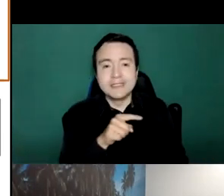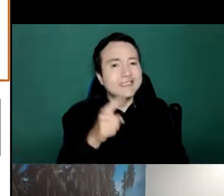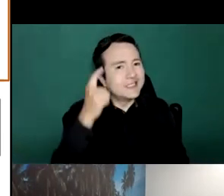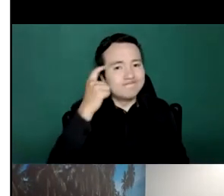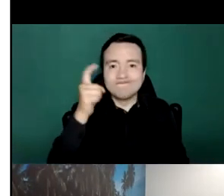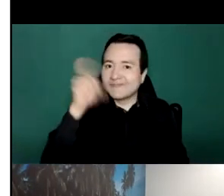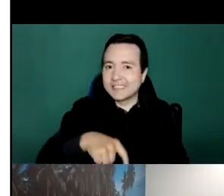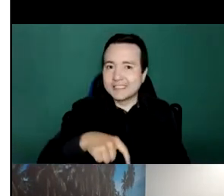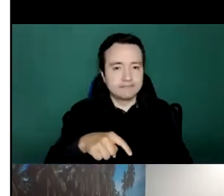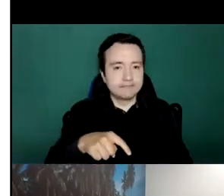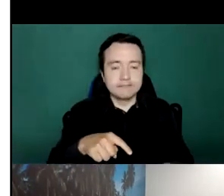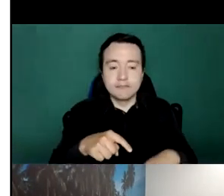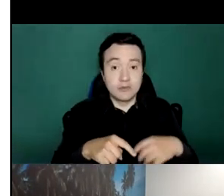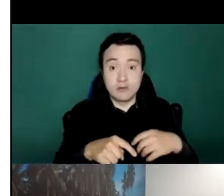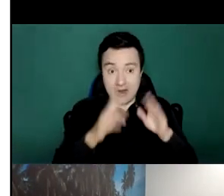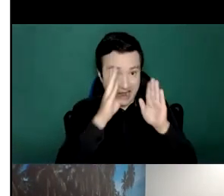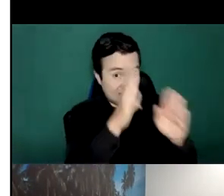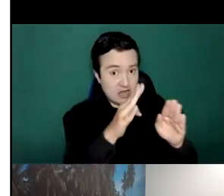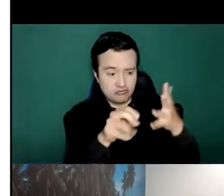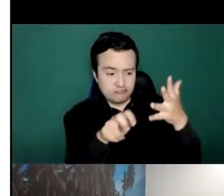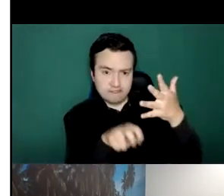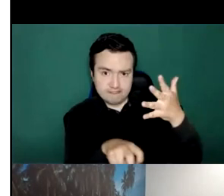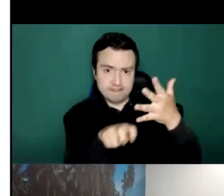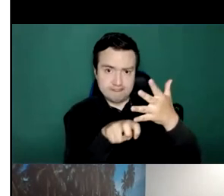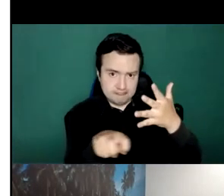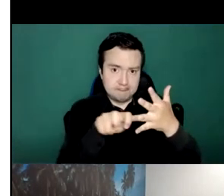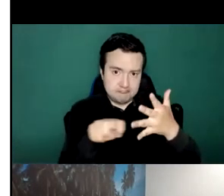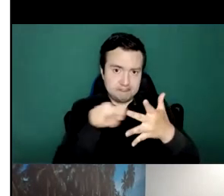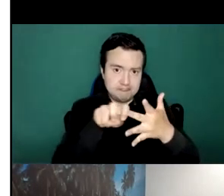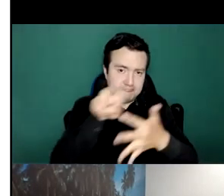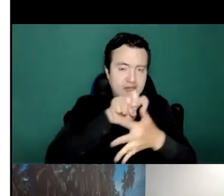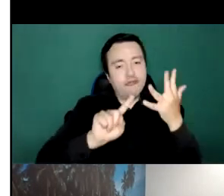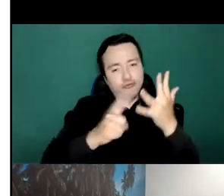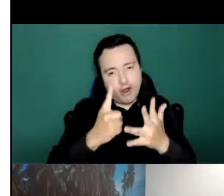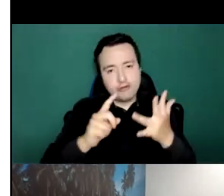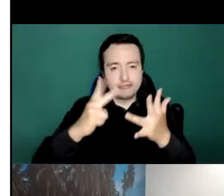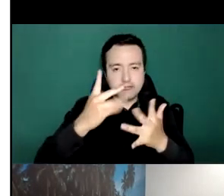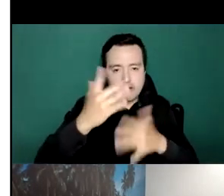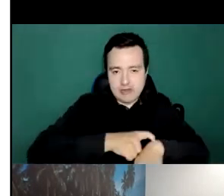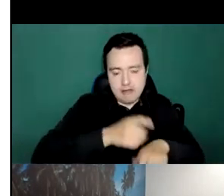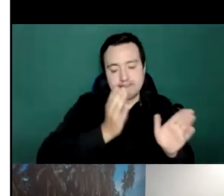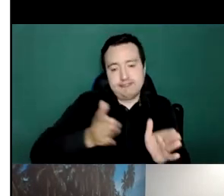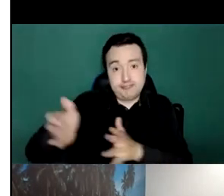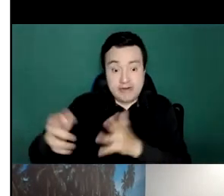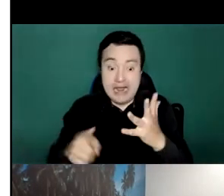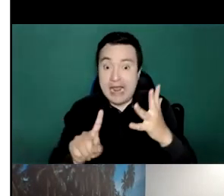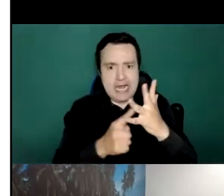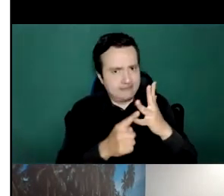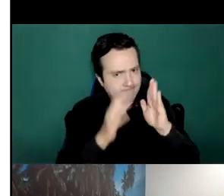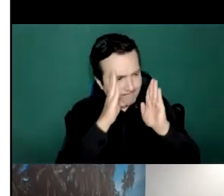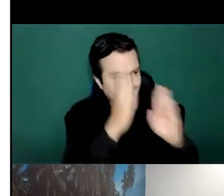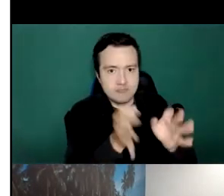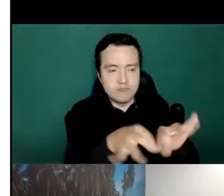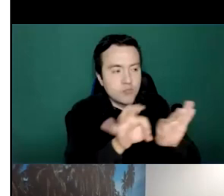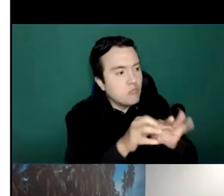efforts to provide mental and so-called psychosocial health now something worth mentioning